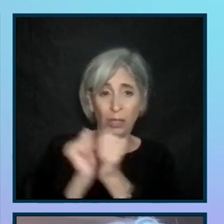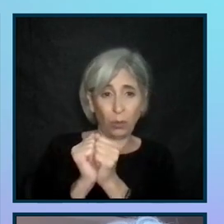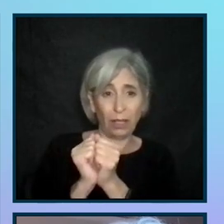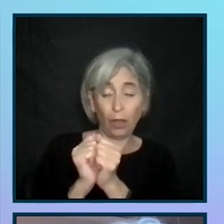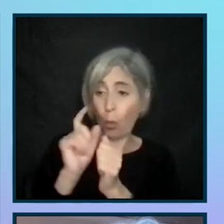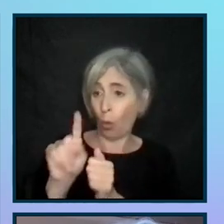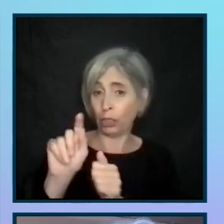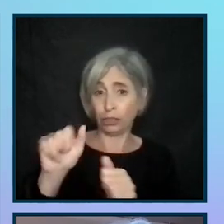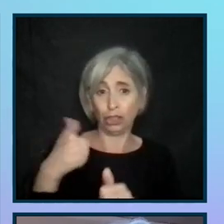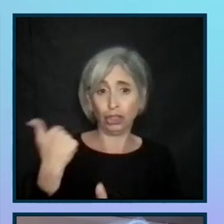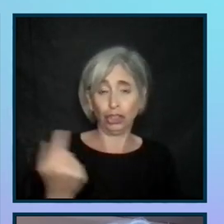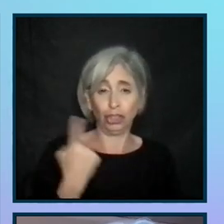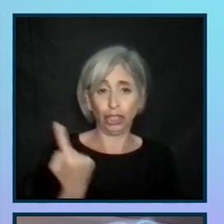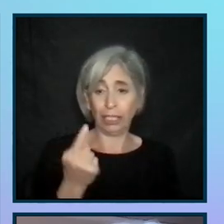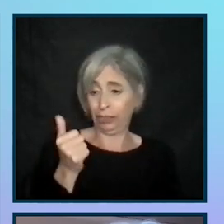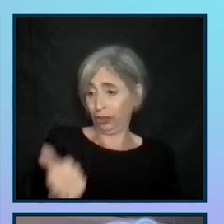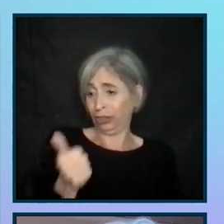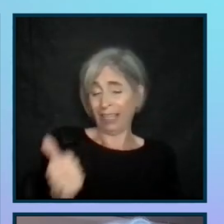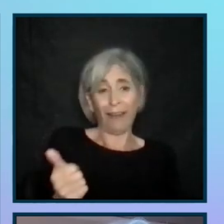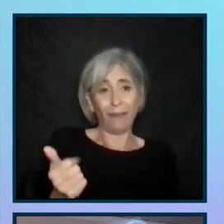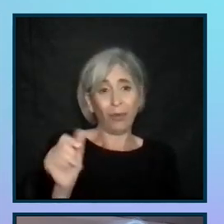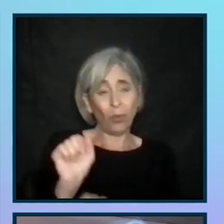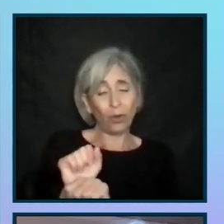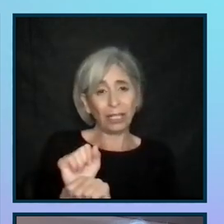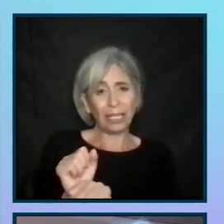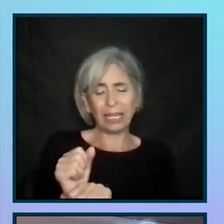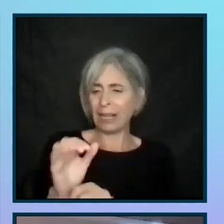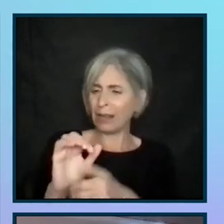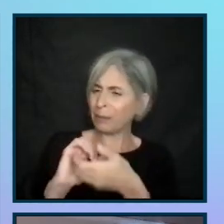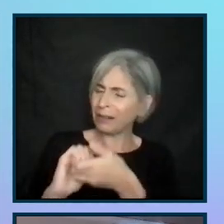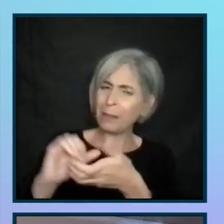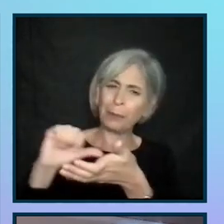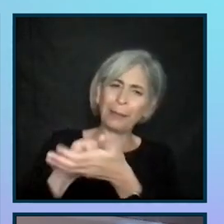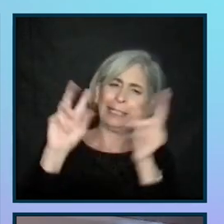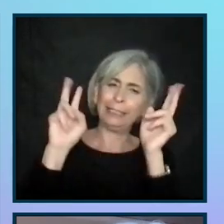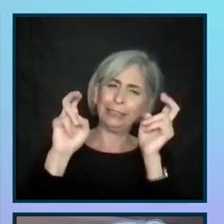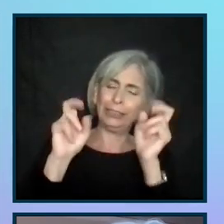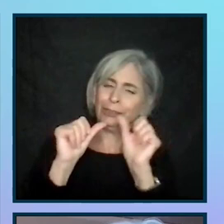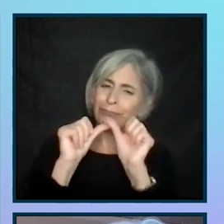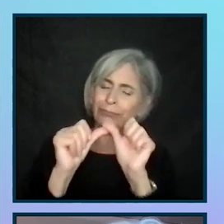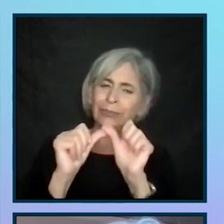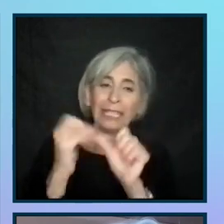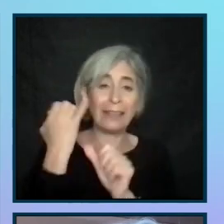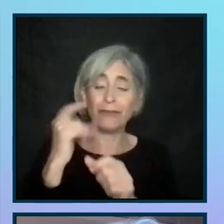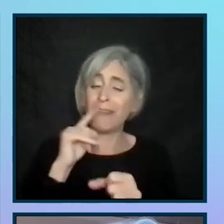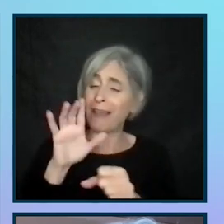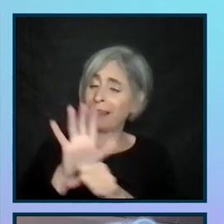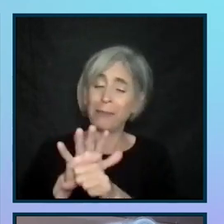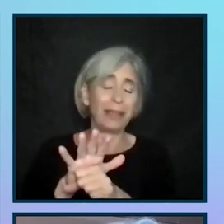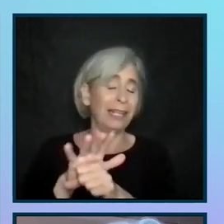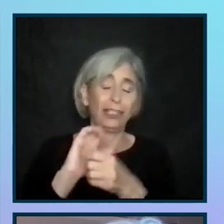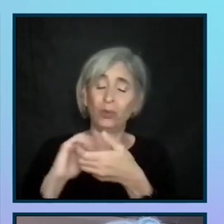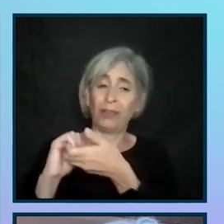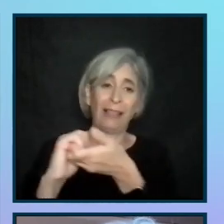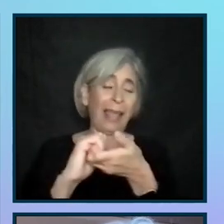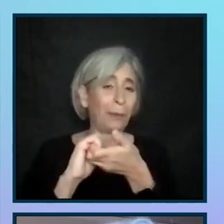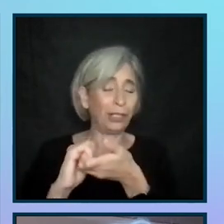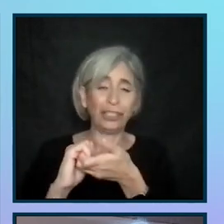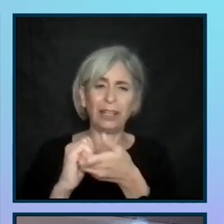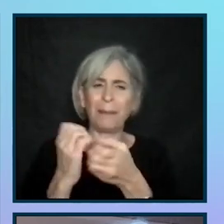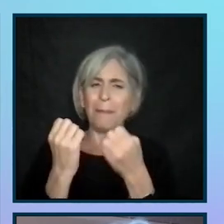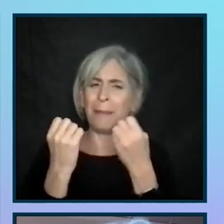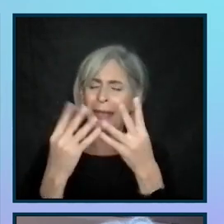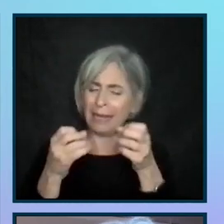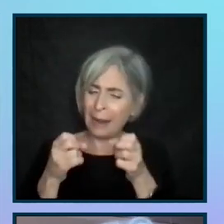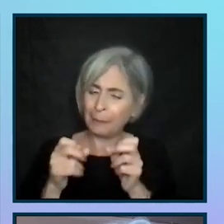yourself, even if it's just yourself, are on a collaborative page. Because if you're not committed to collaboration, there are so many